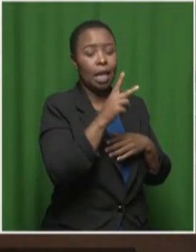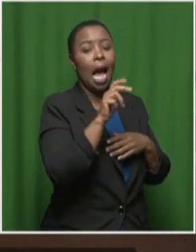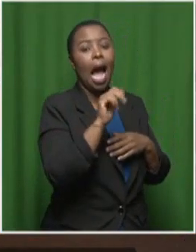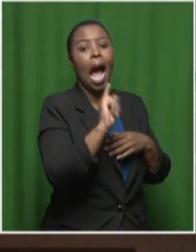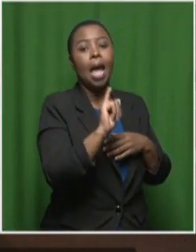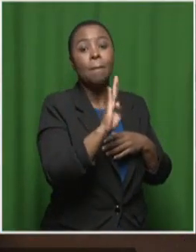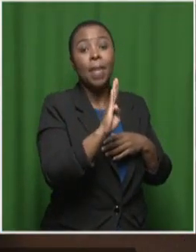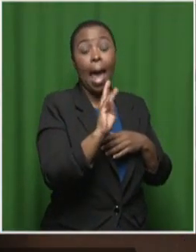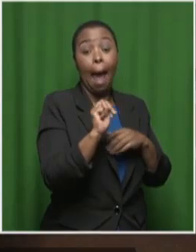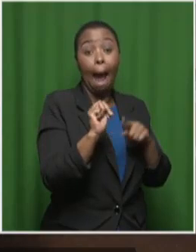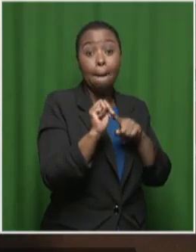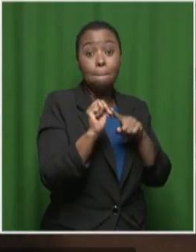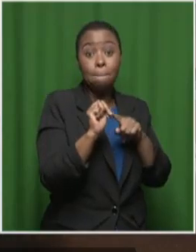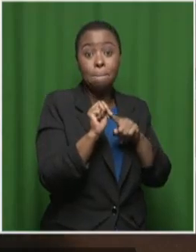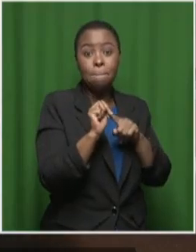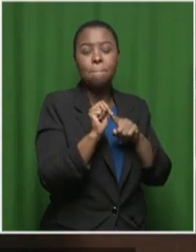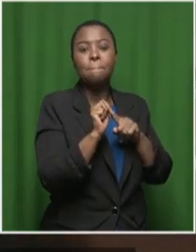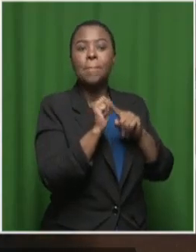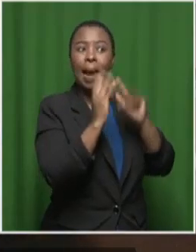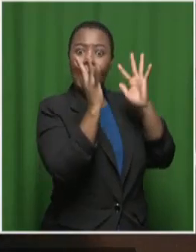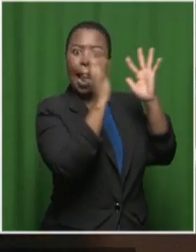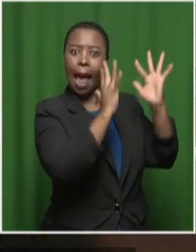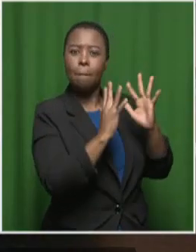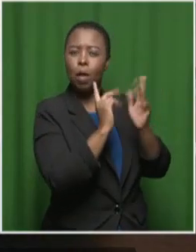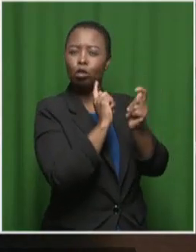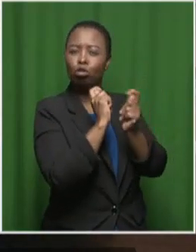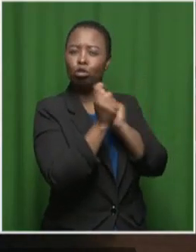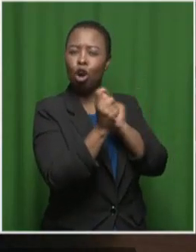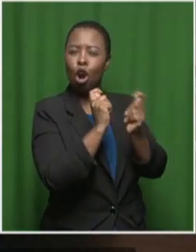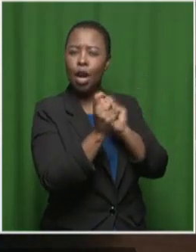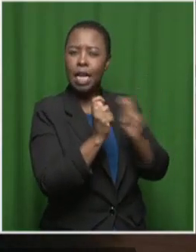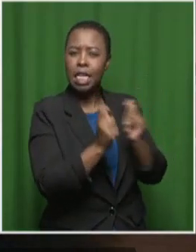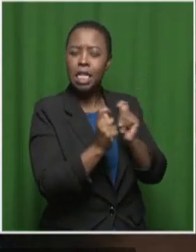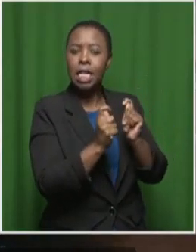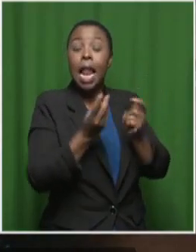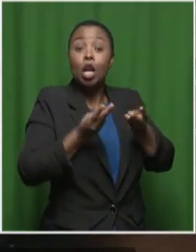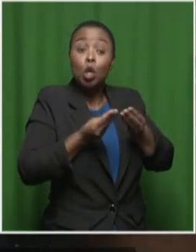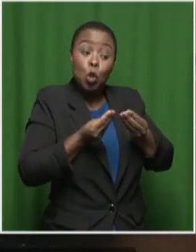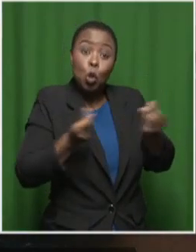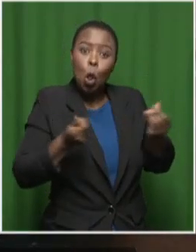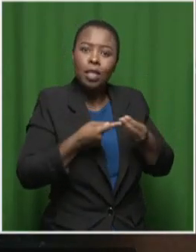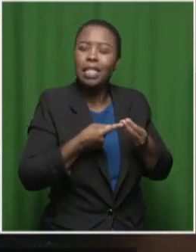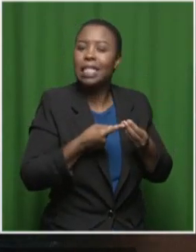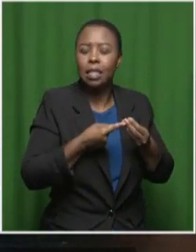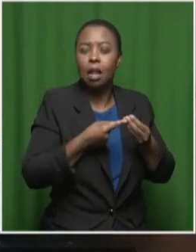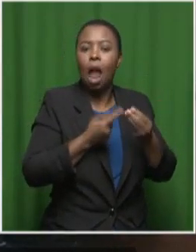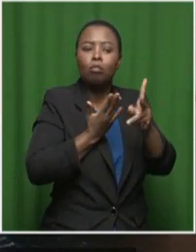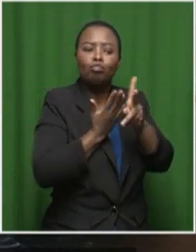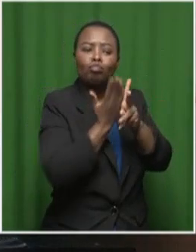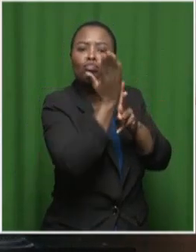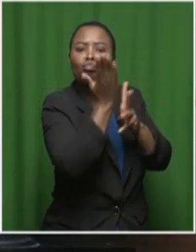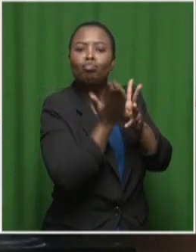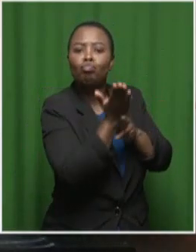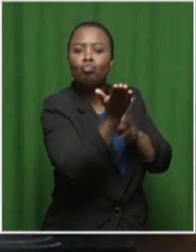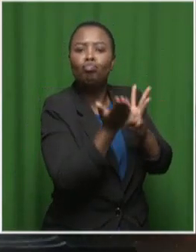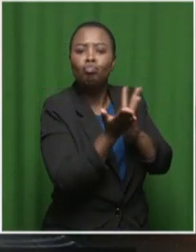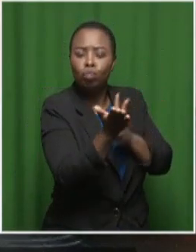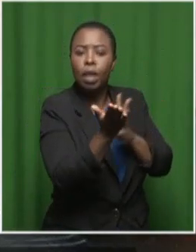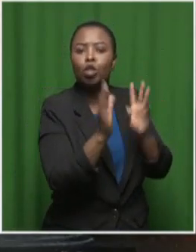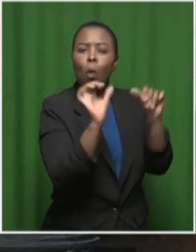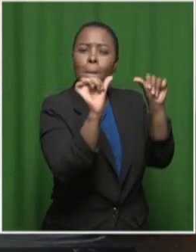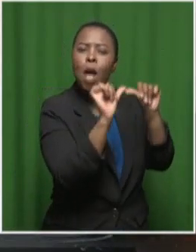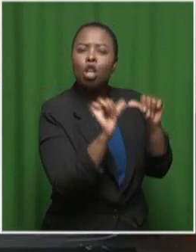coming up with climate change, not solutions, but ways of measuring and addressing